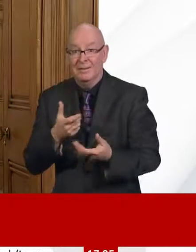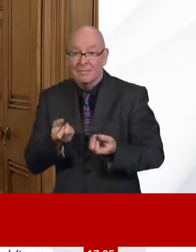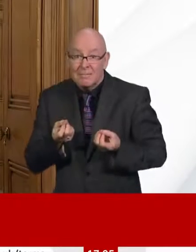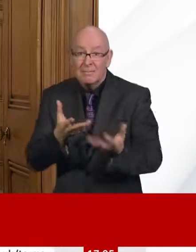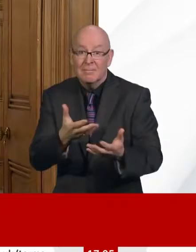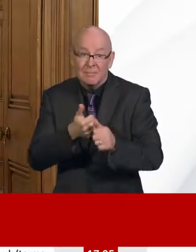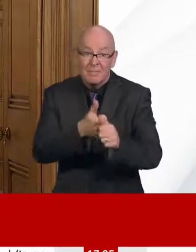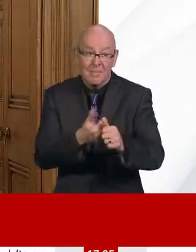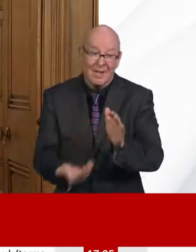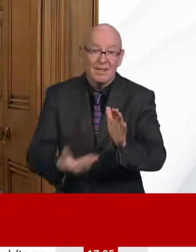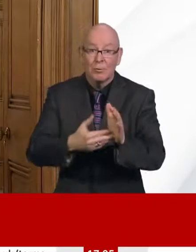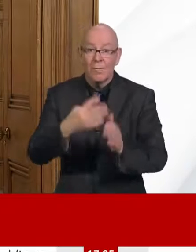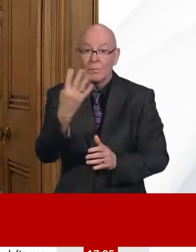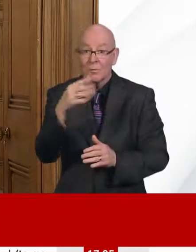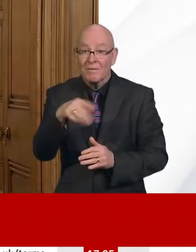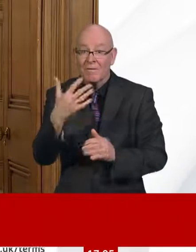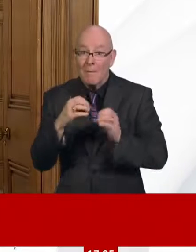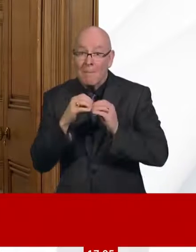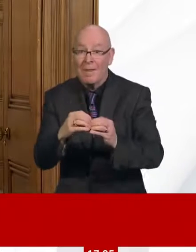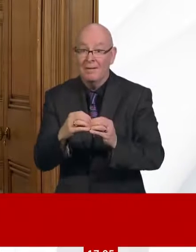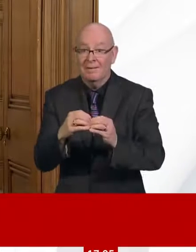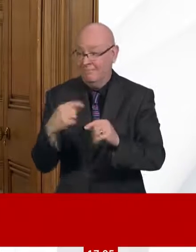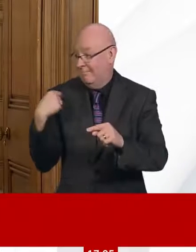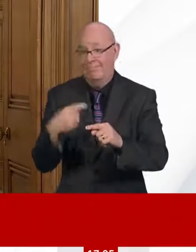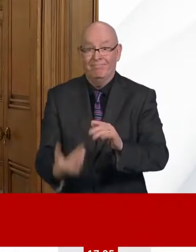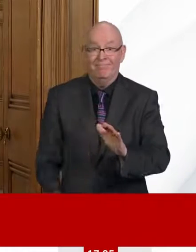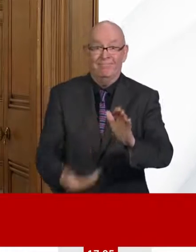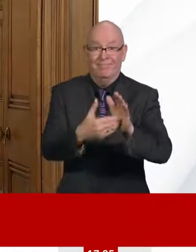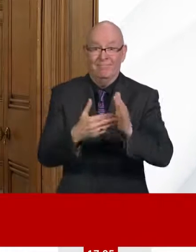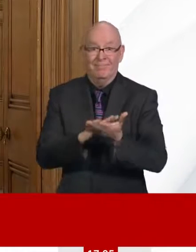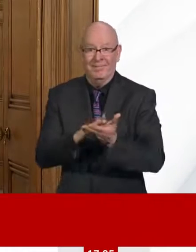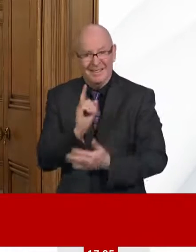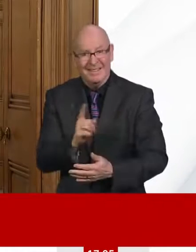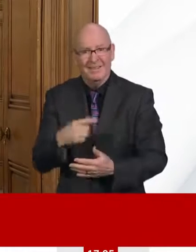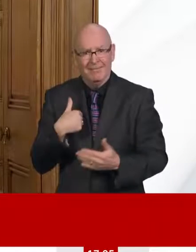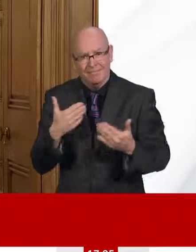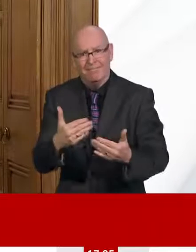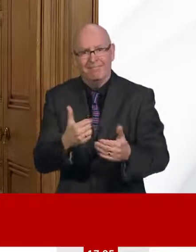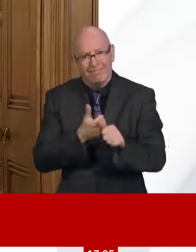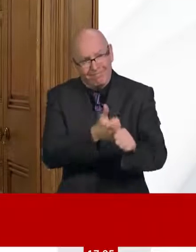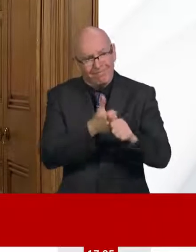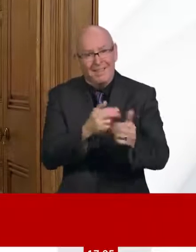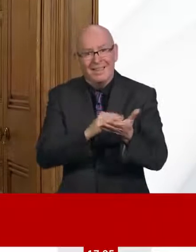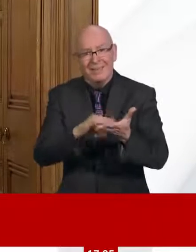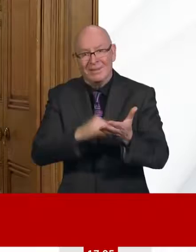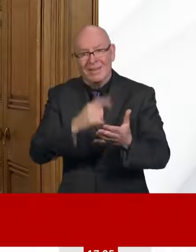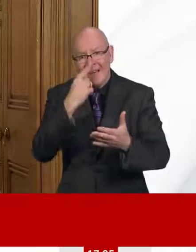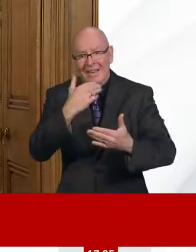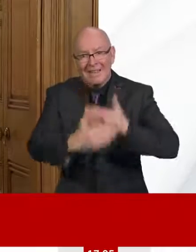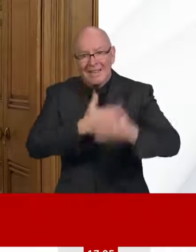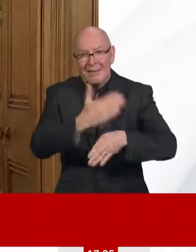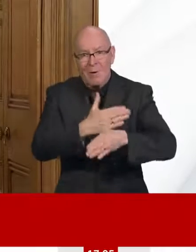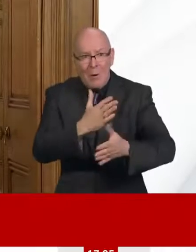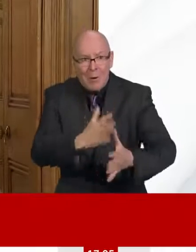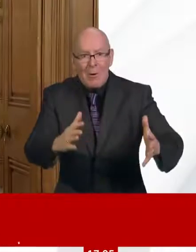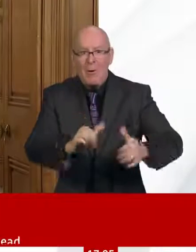instructing people to stay at home so that we can protect our NHS and save lives. I